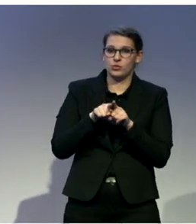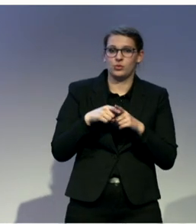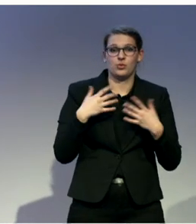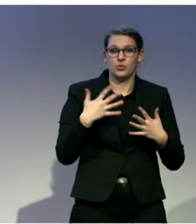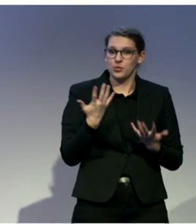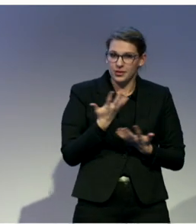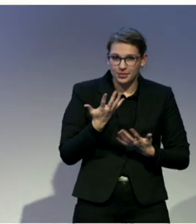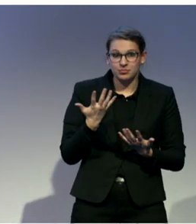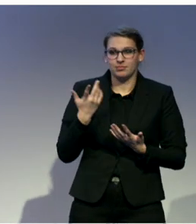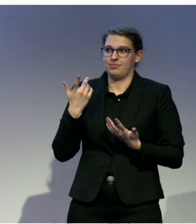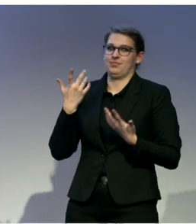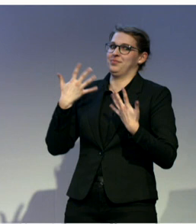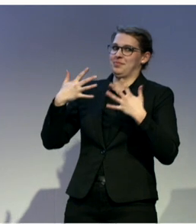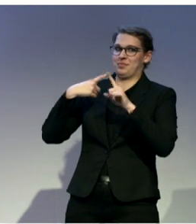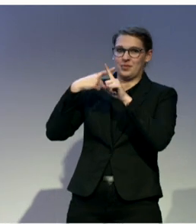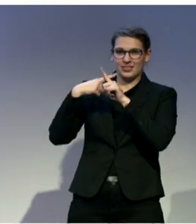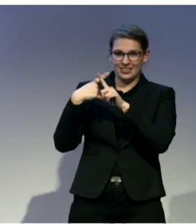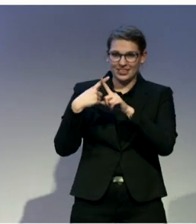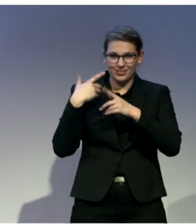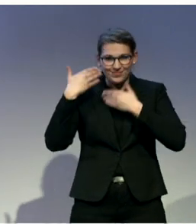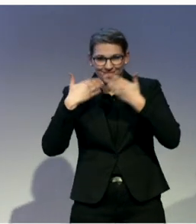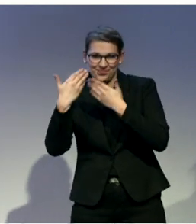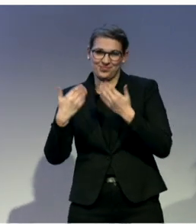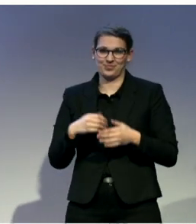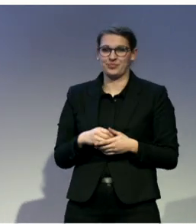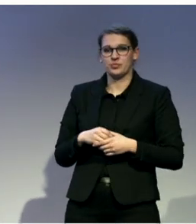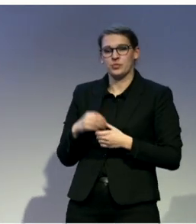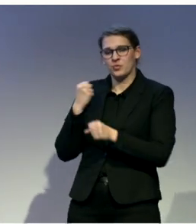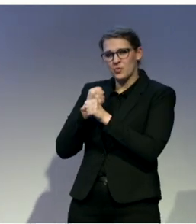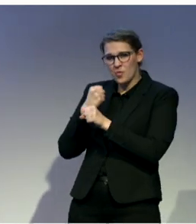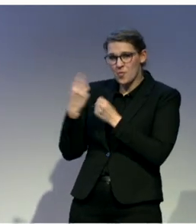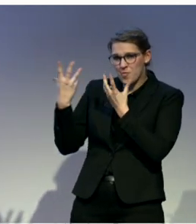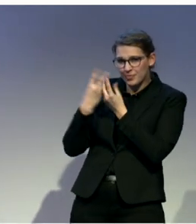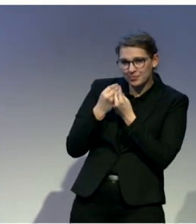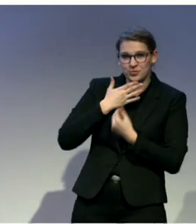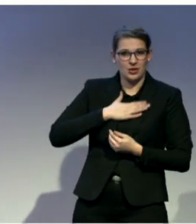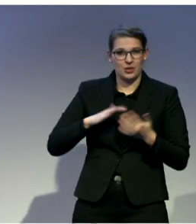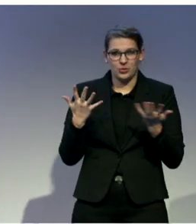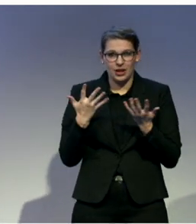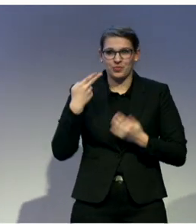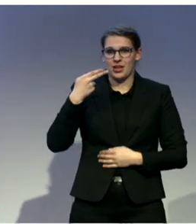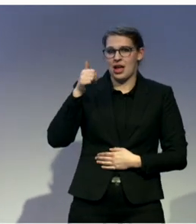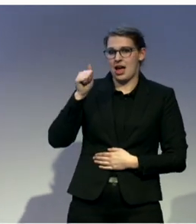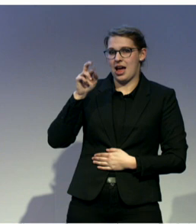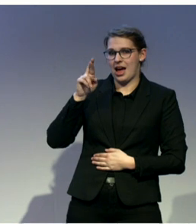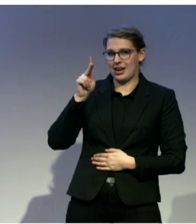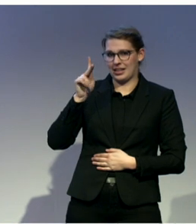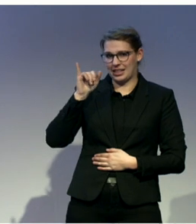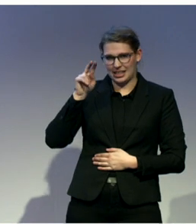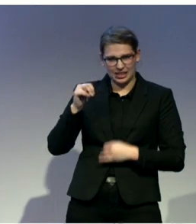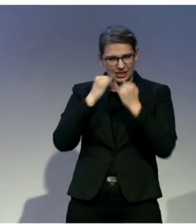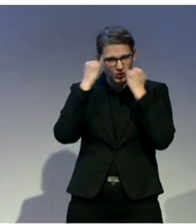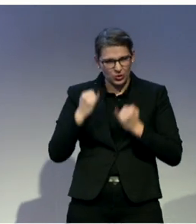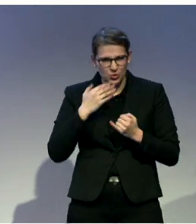I also had my eye on another strategic partner with the Harkin Institute, just down below us in Iowa, and so